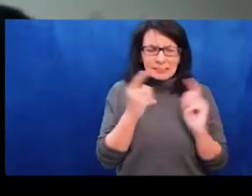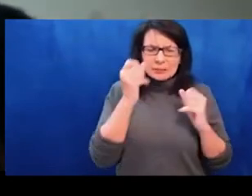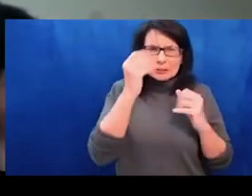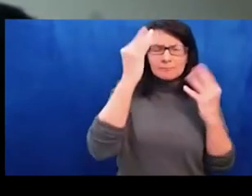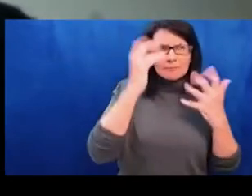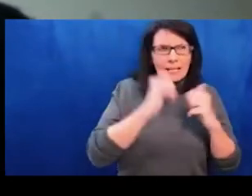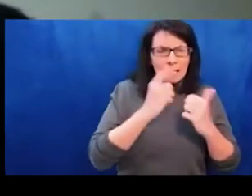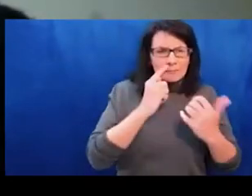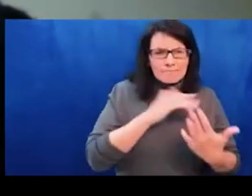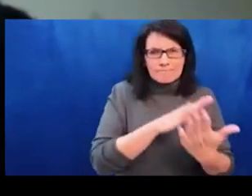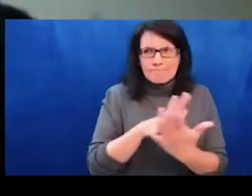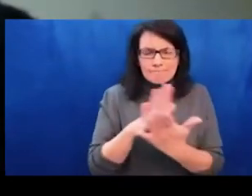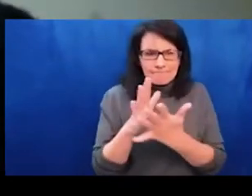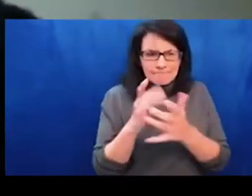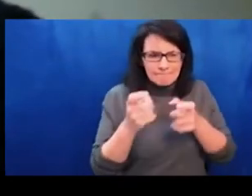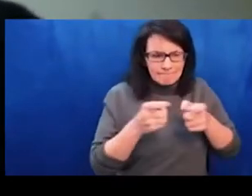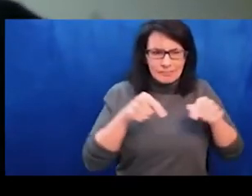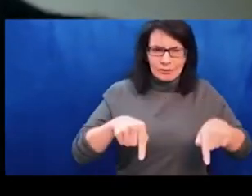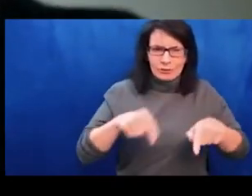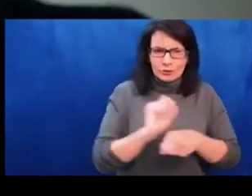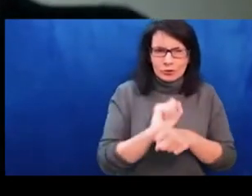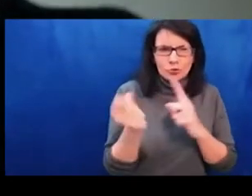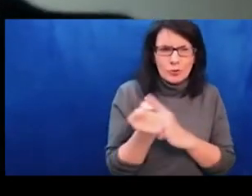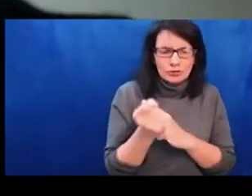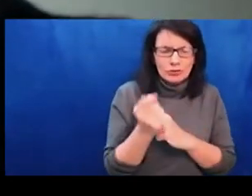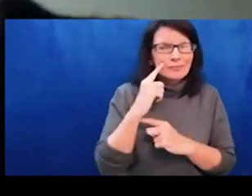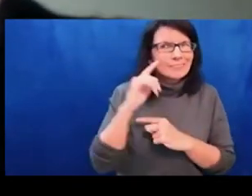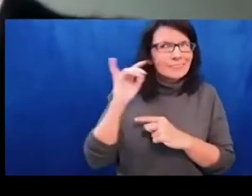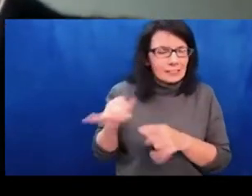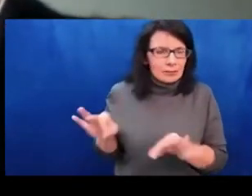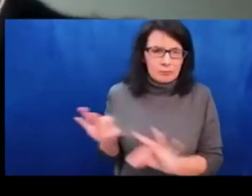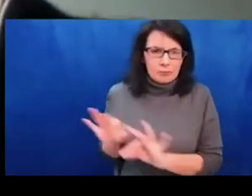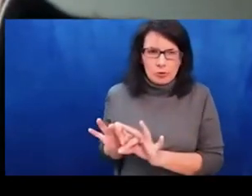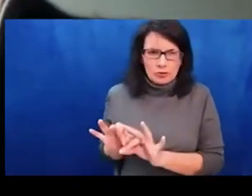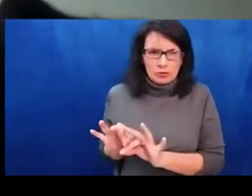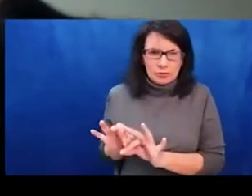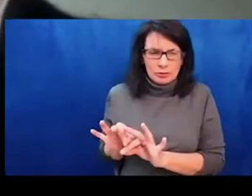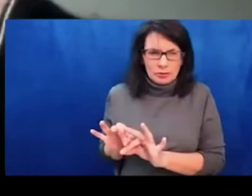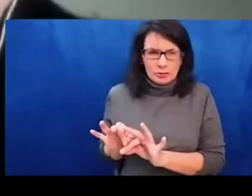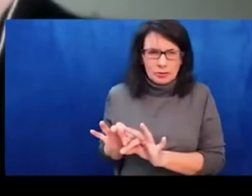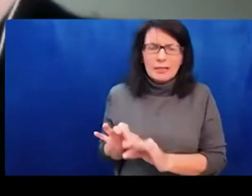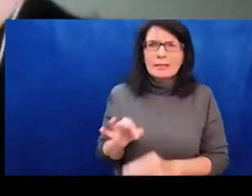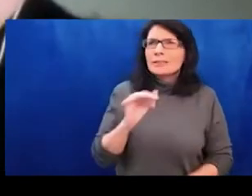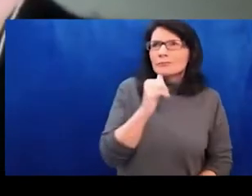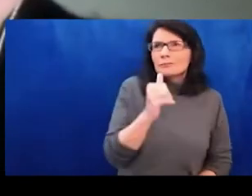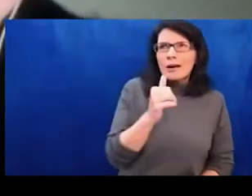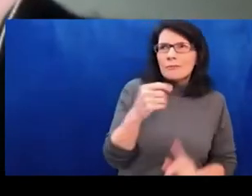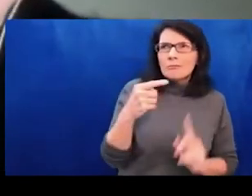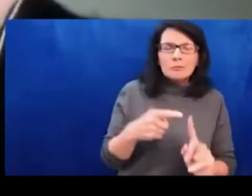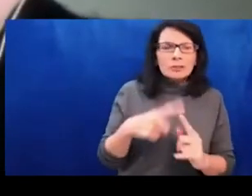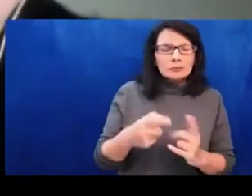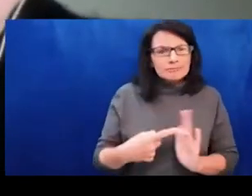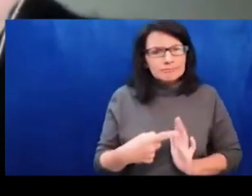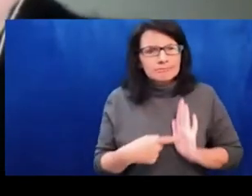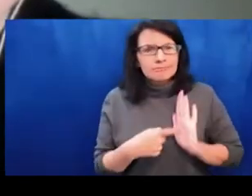respond in a way that really can help Ukraine defend itself. In that sense,